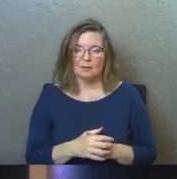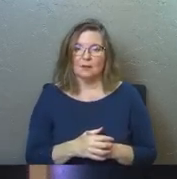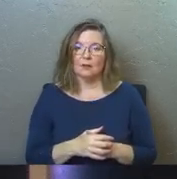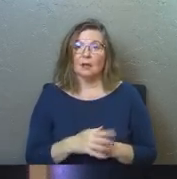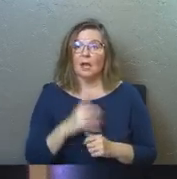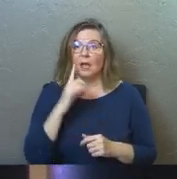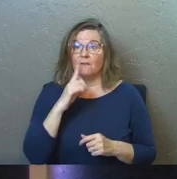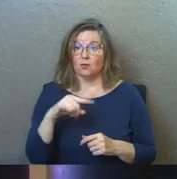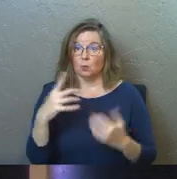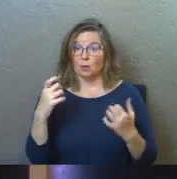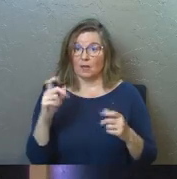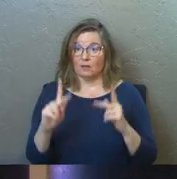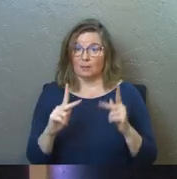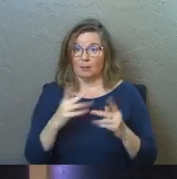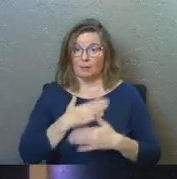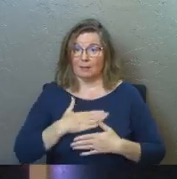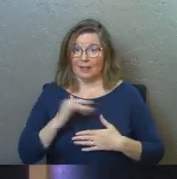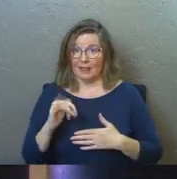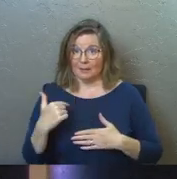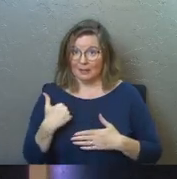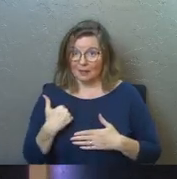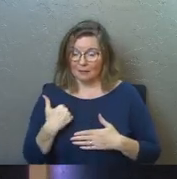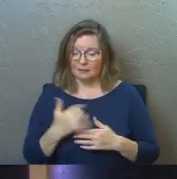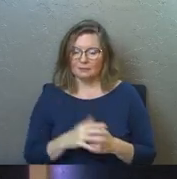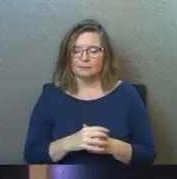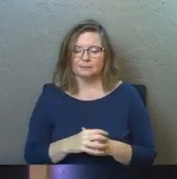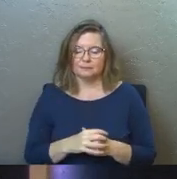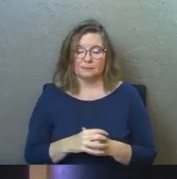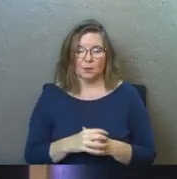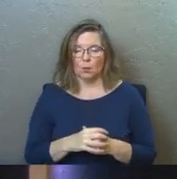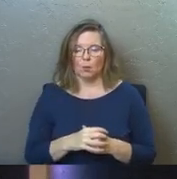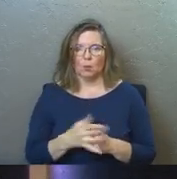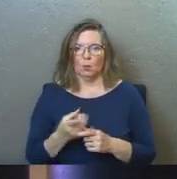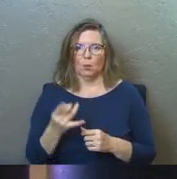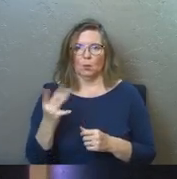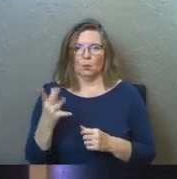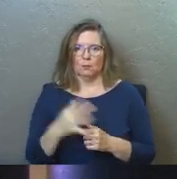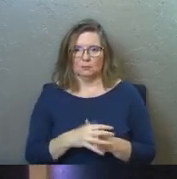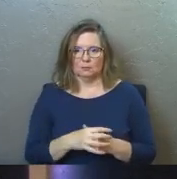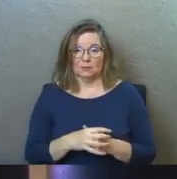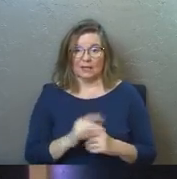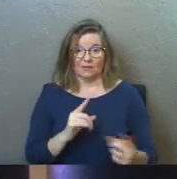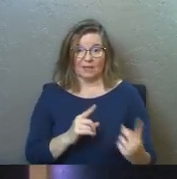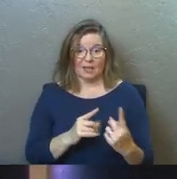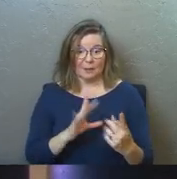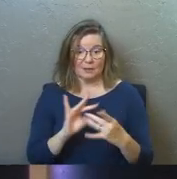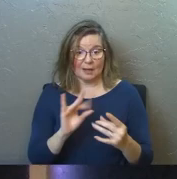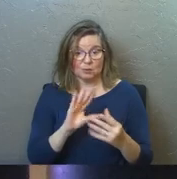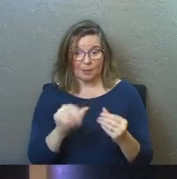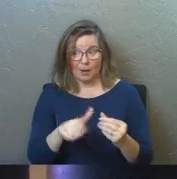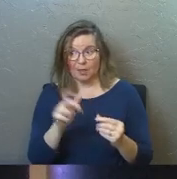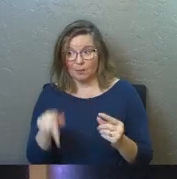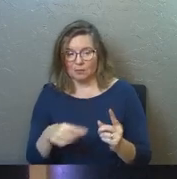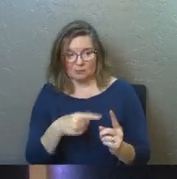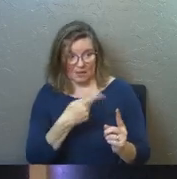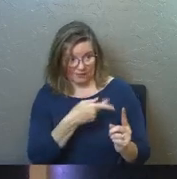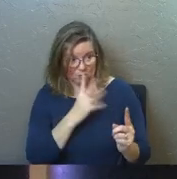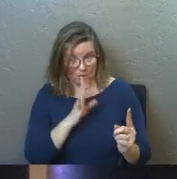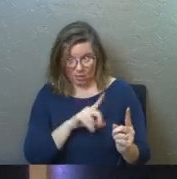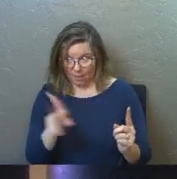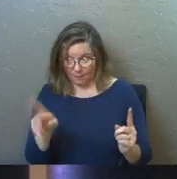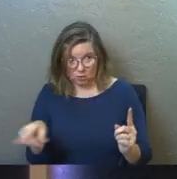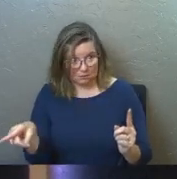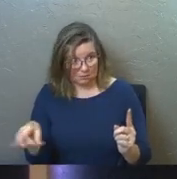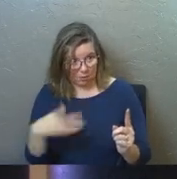And for you recovering people pleasers like me, oh, that's brutal. To say no to a gossip.